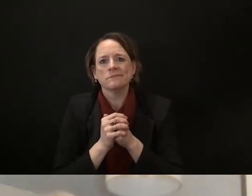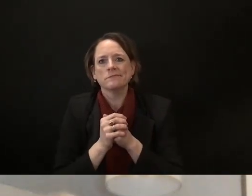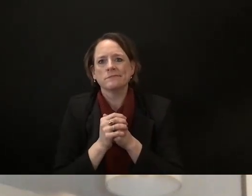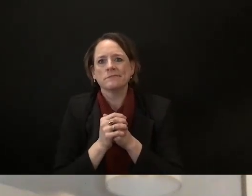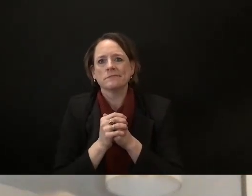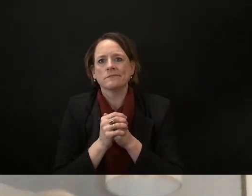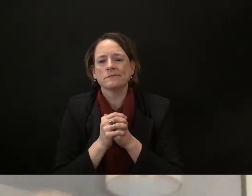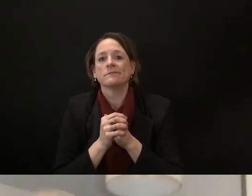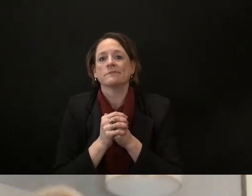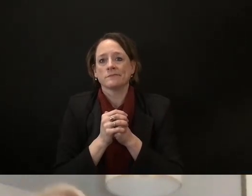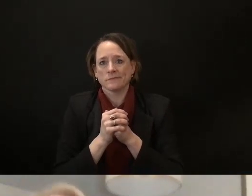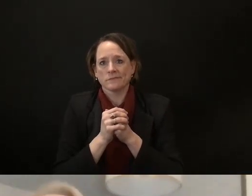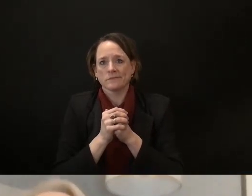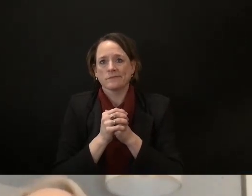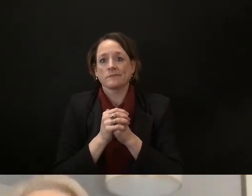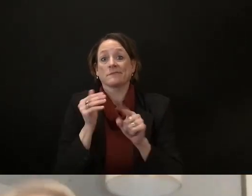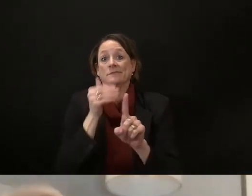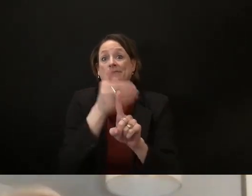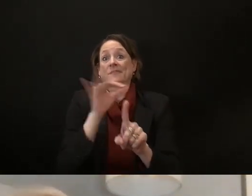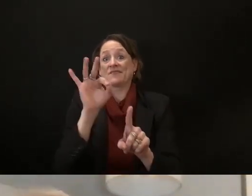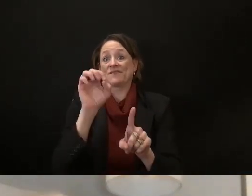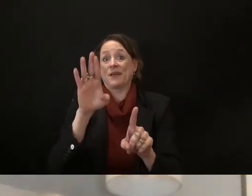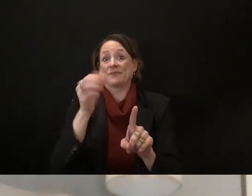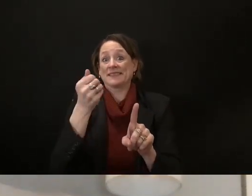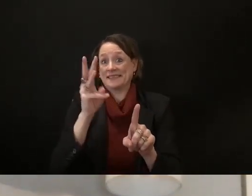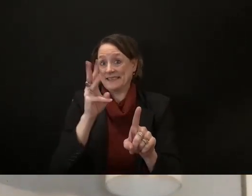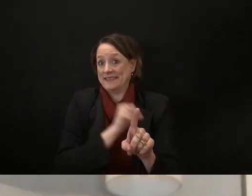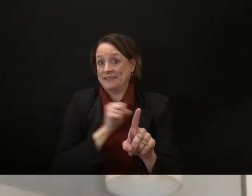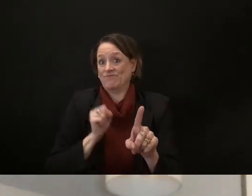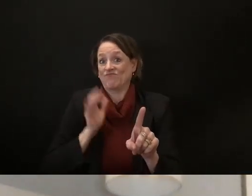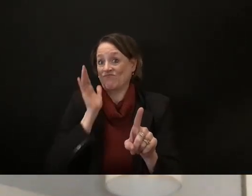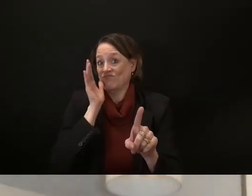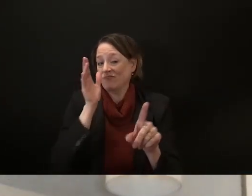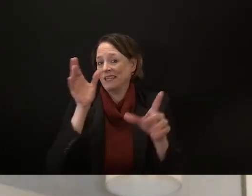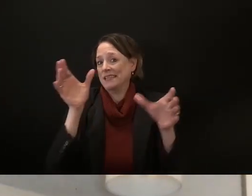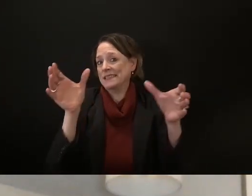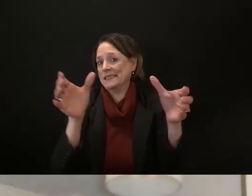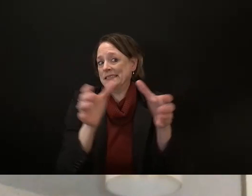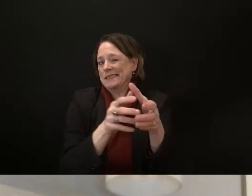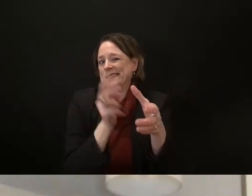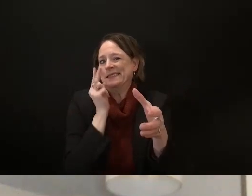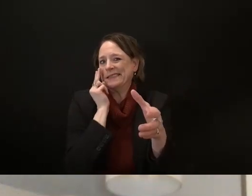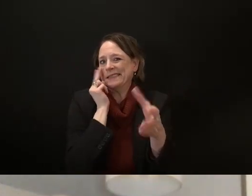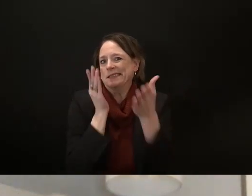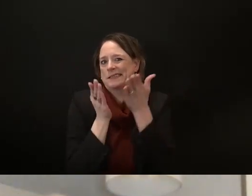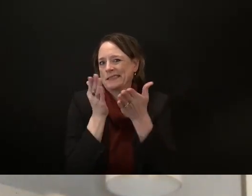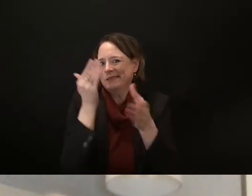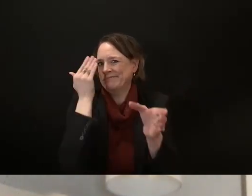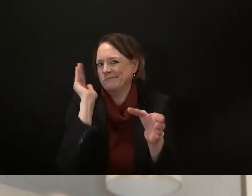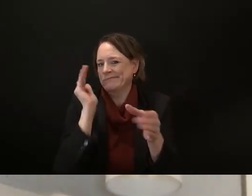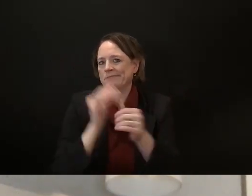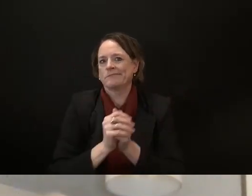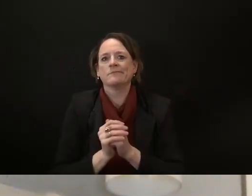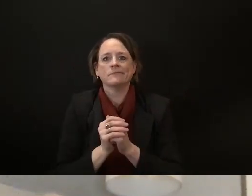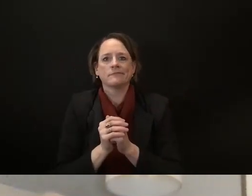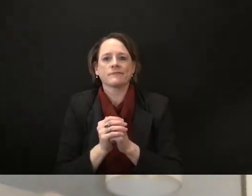be back in the senate but it's also the presentation of the state budget uh so this is uh the opening salvo of the governor and so we're already starting to see it